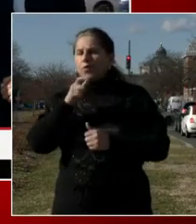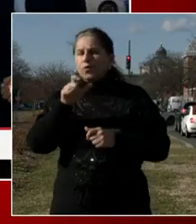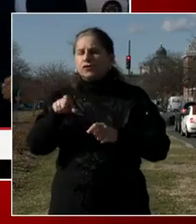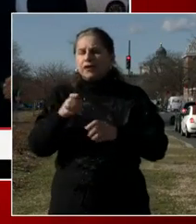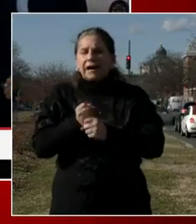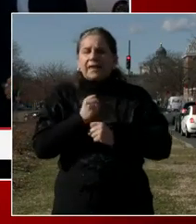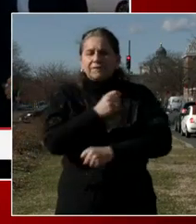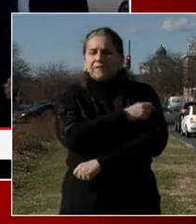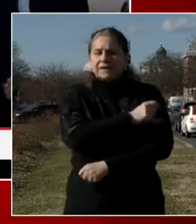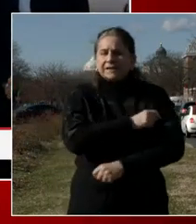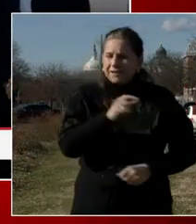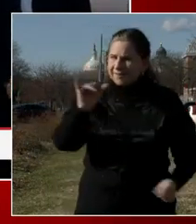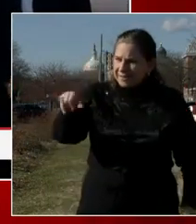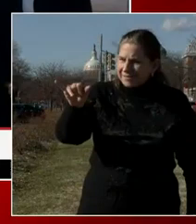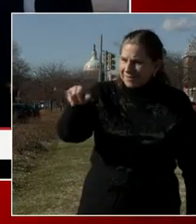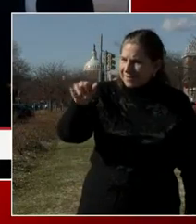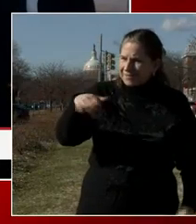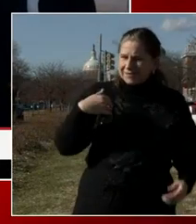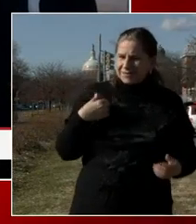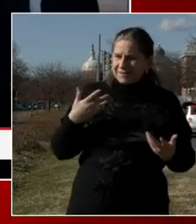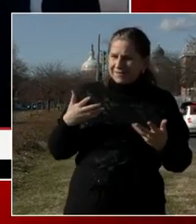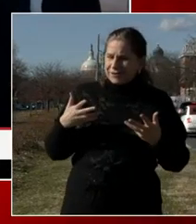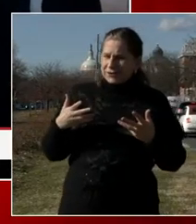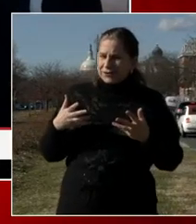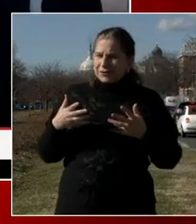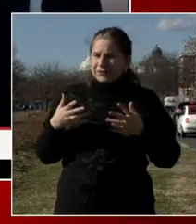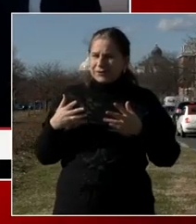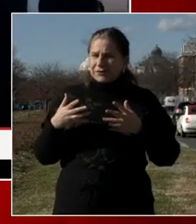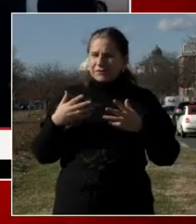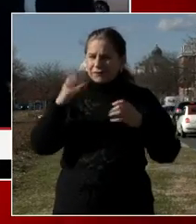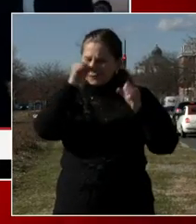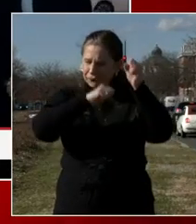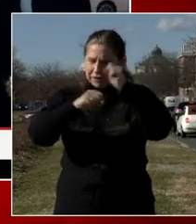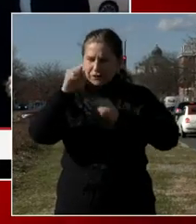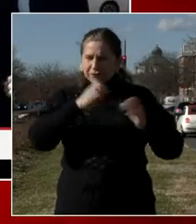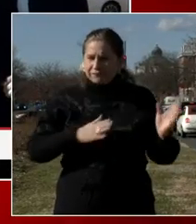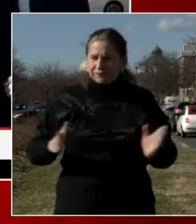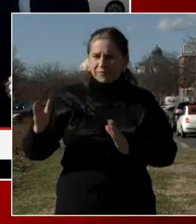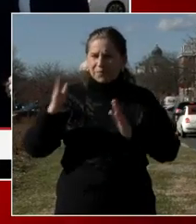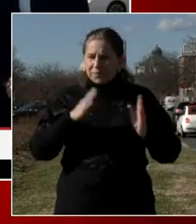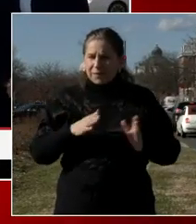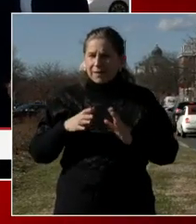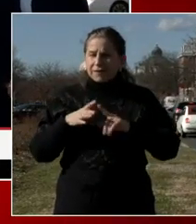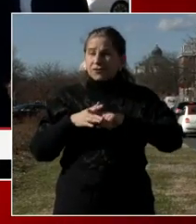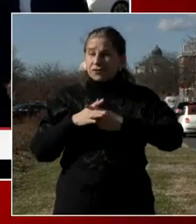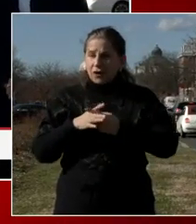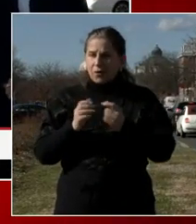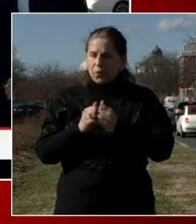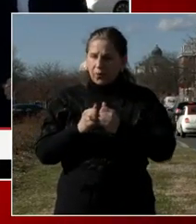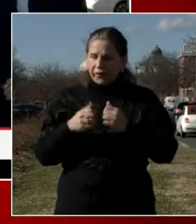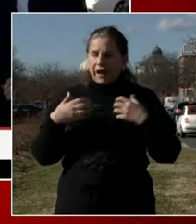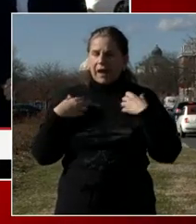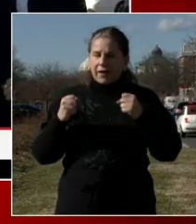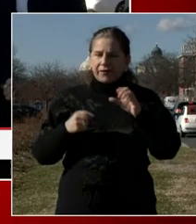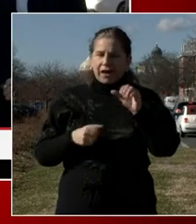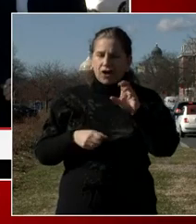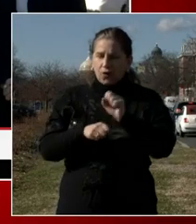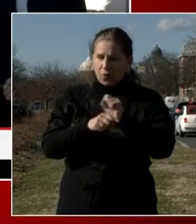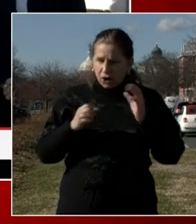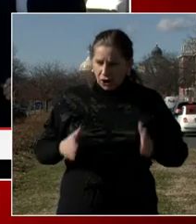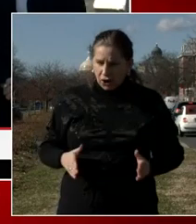been kind of the the strategy all along, like starting with healthcare workers moving to people,